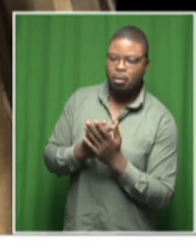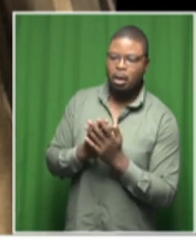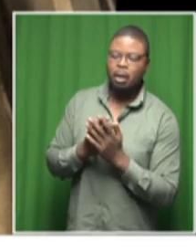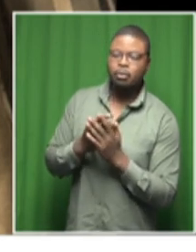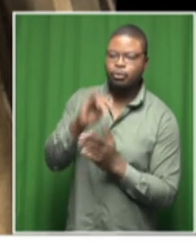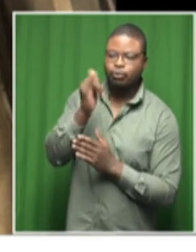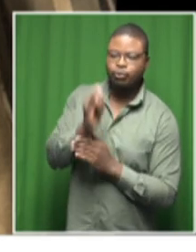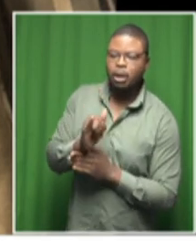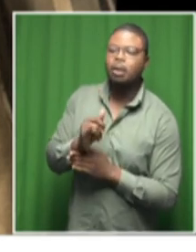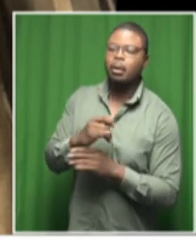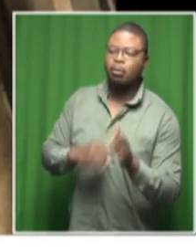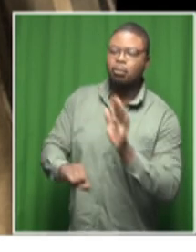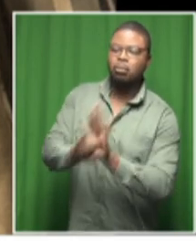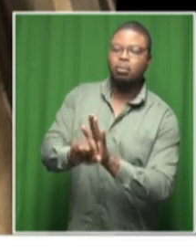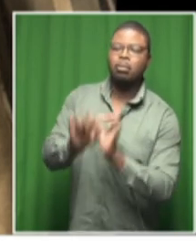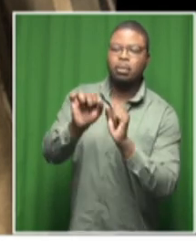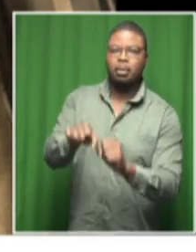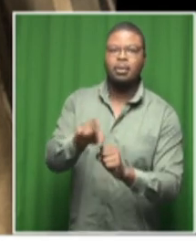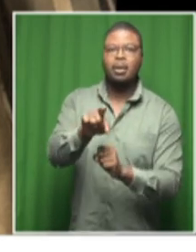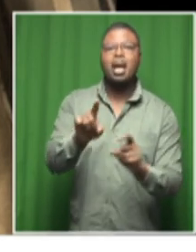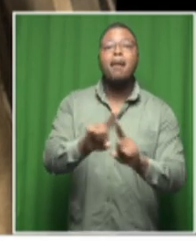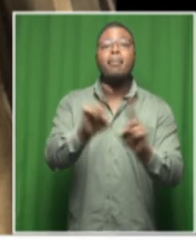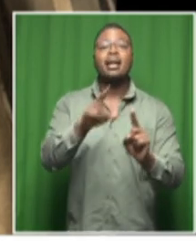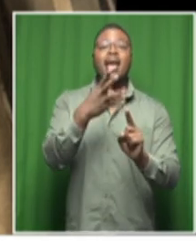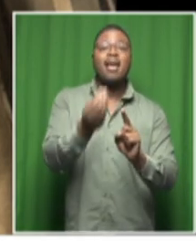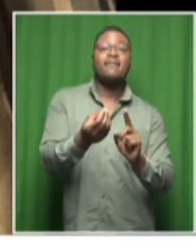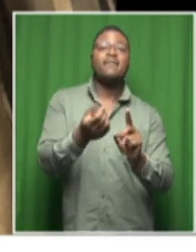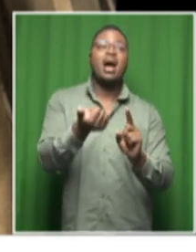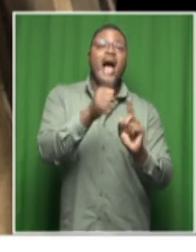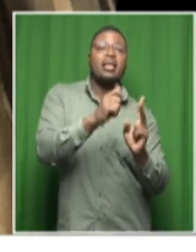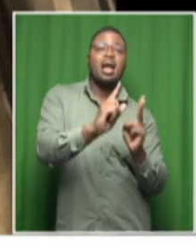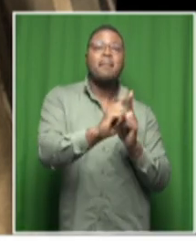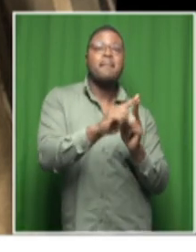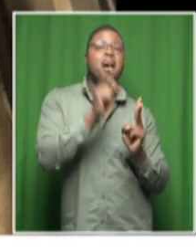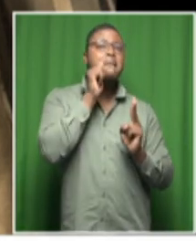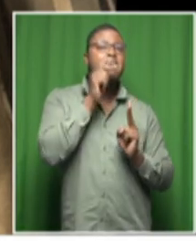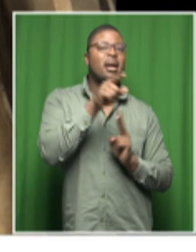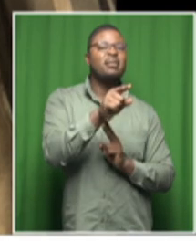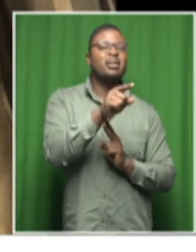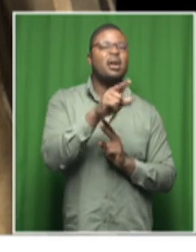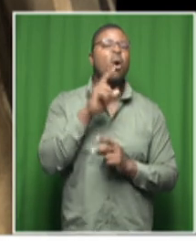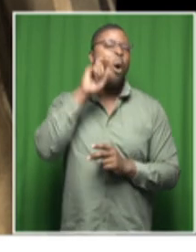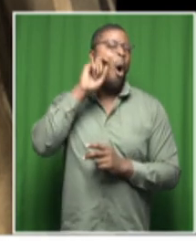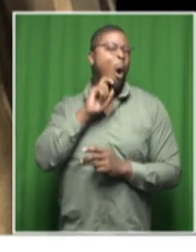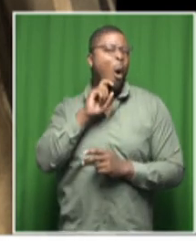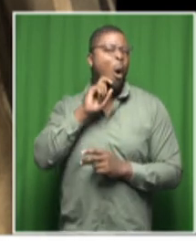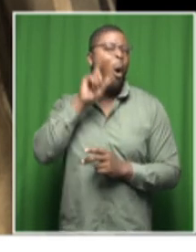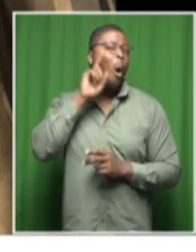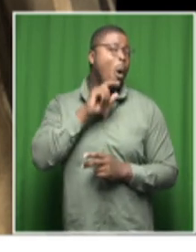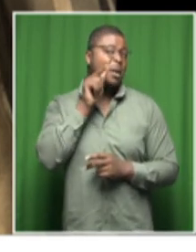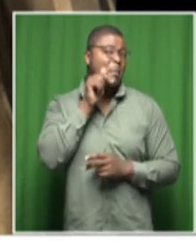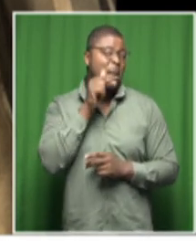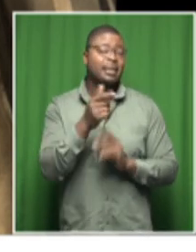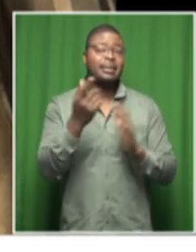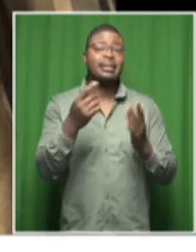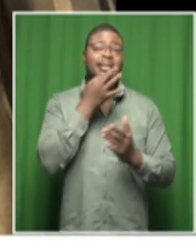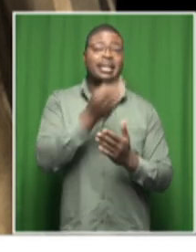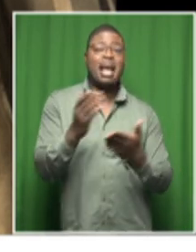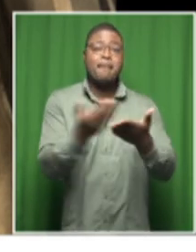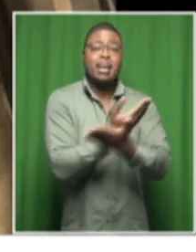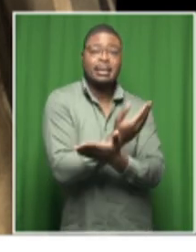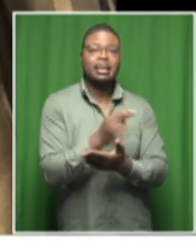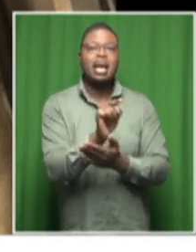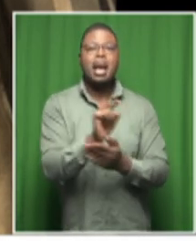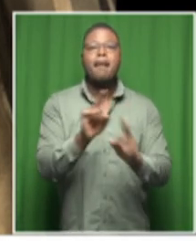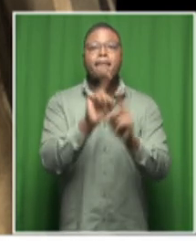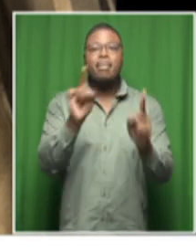and it is it is actually believed it could be his body up until the forensic has done the cleaning